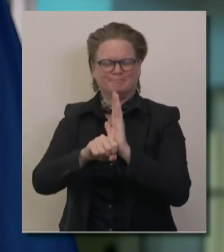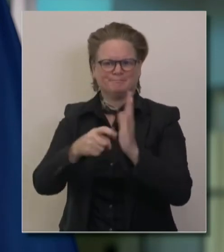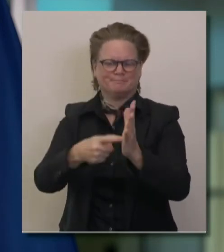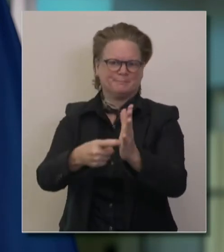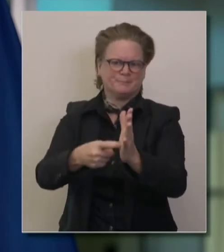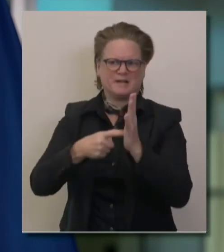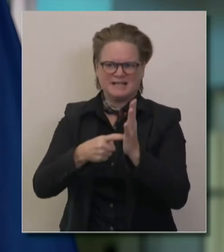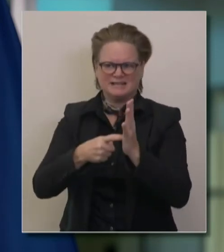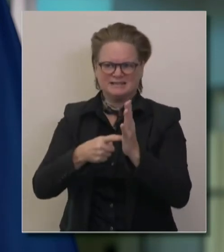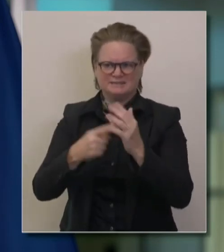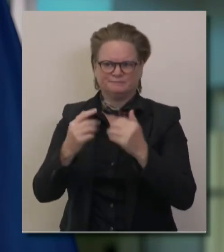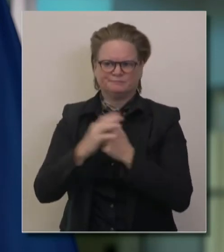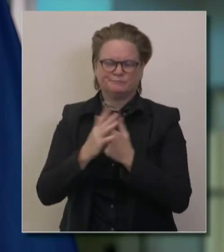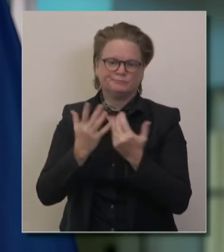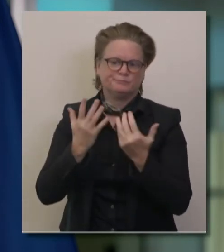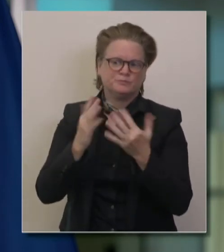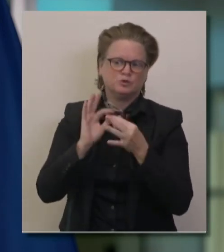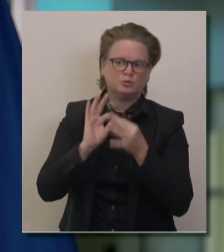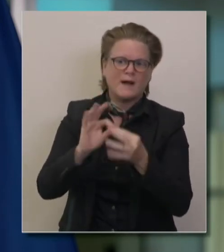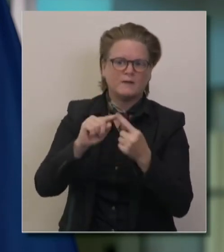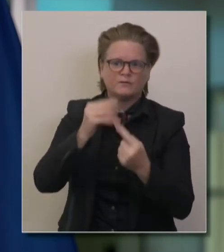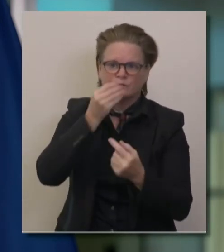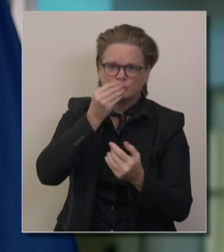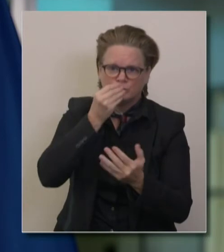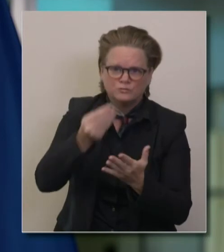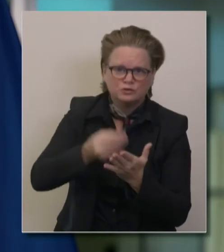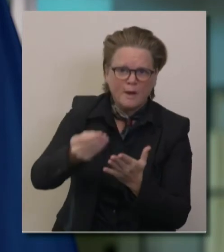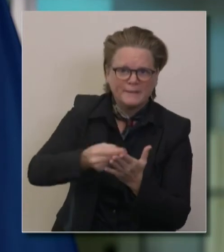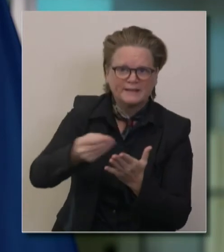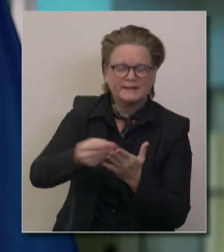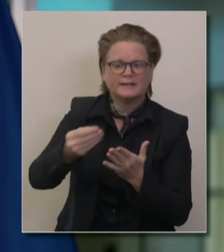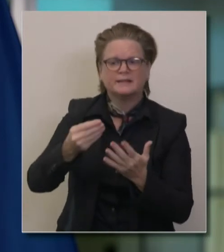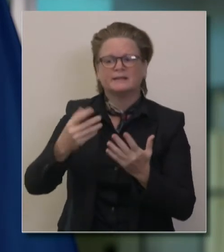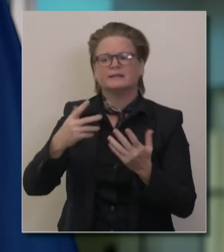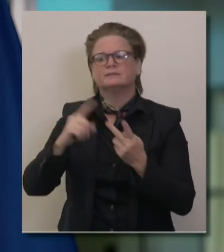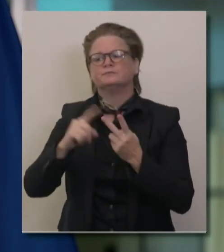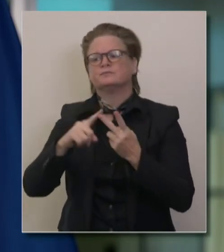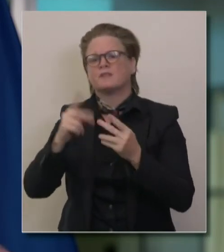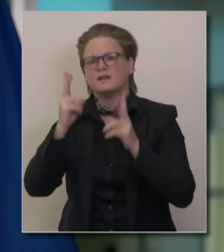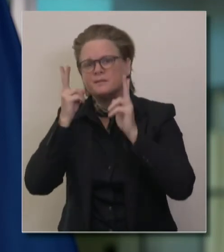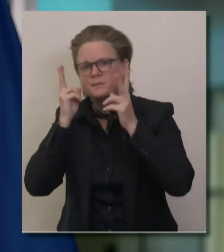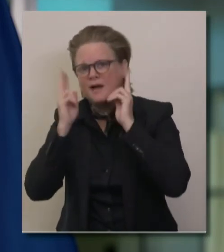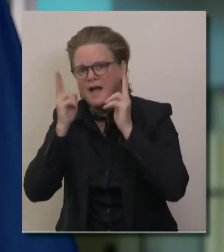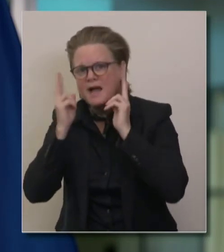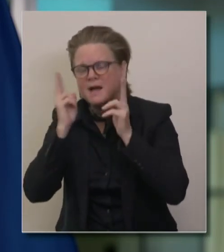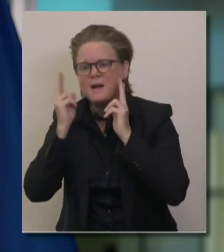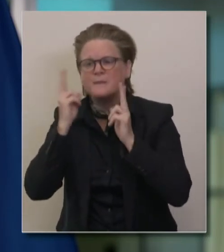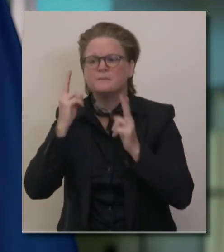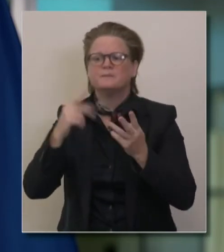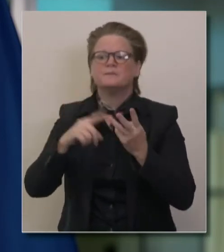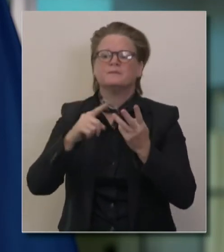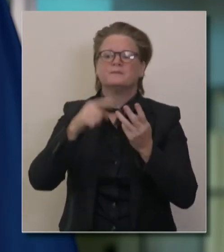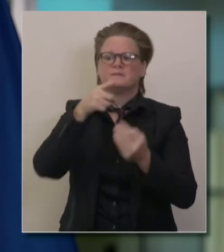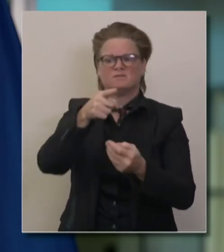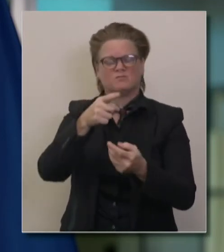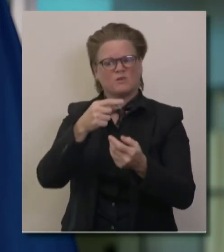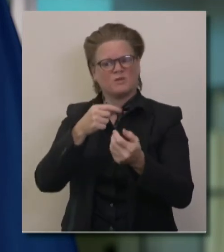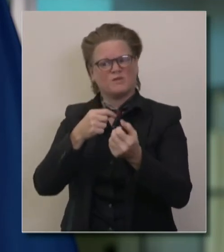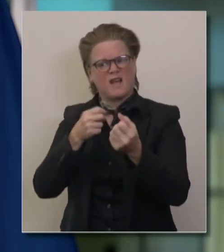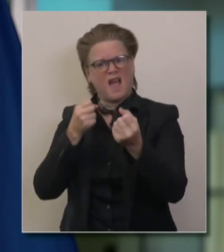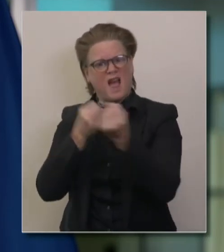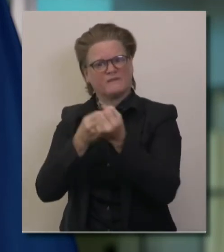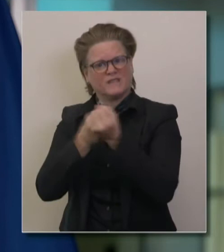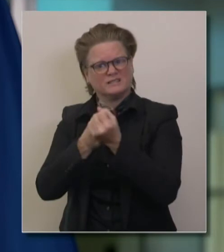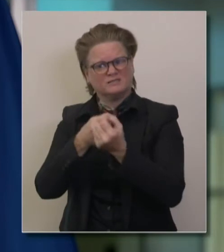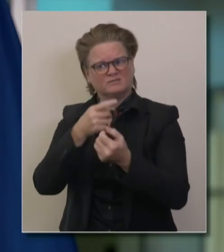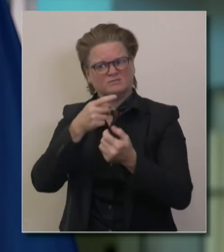everything from shopping at a grocery store to getting a haircut. But you've advocated that executive authority when it comes to school